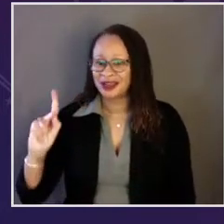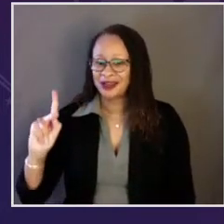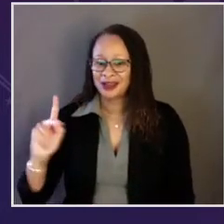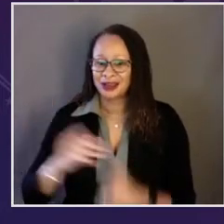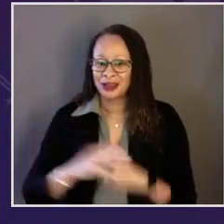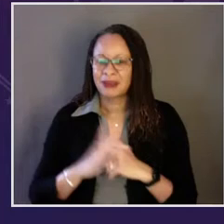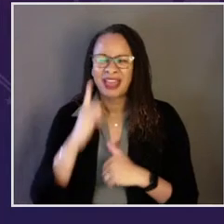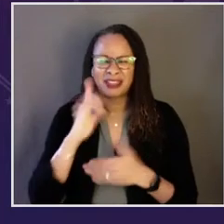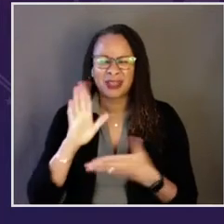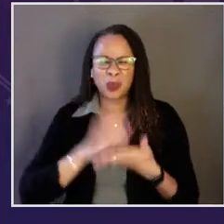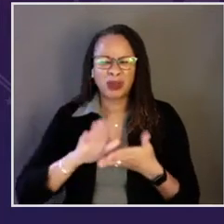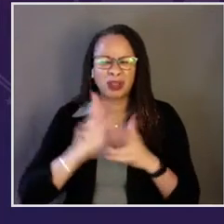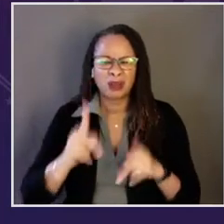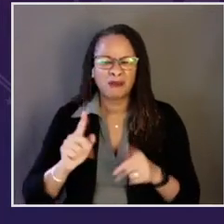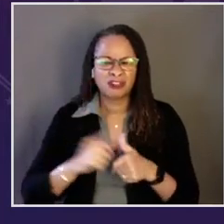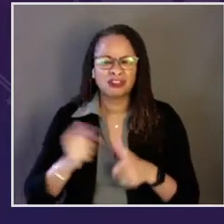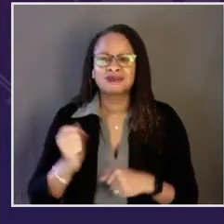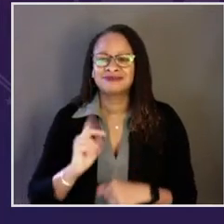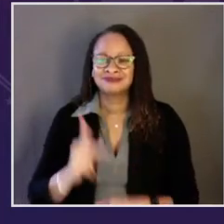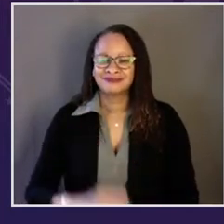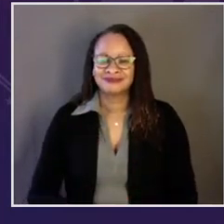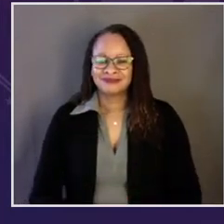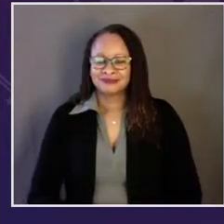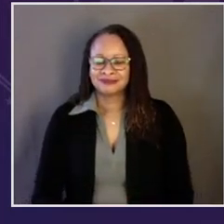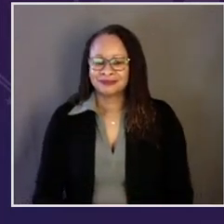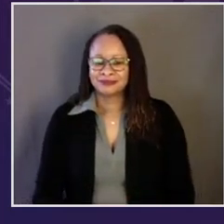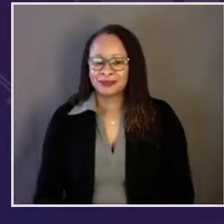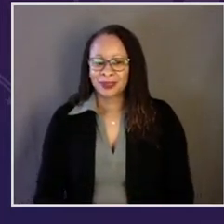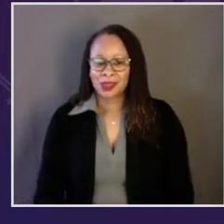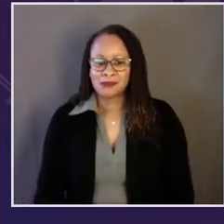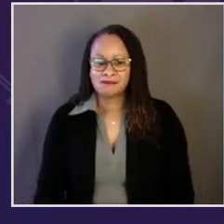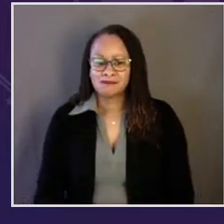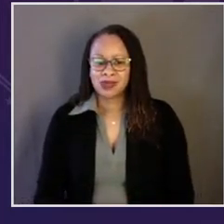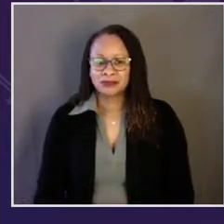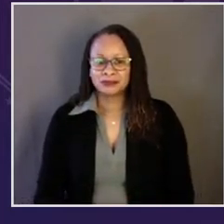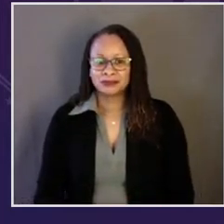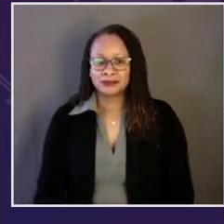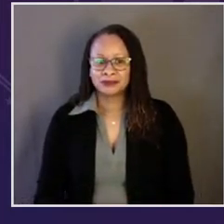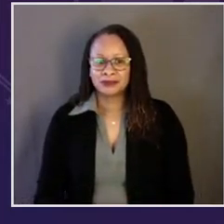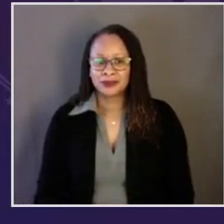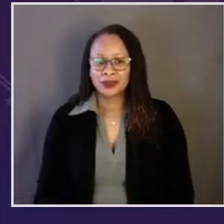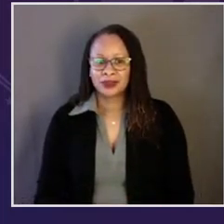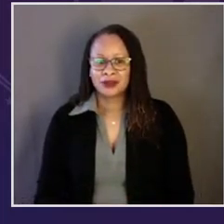Agriculture, Tom Vilsack. Tom, thank you. The podium is yours. I guess they're going to clean it up.